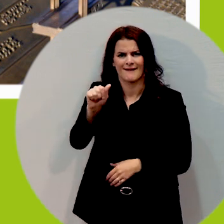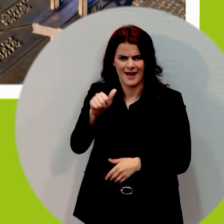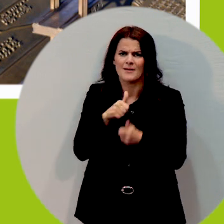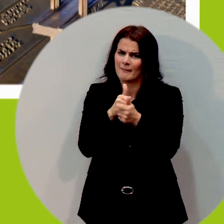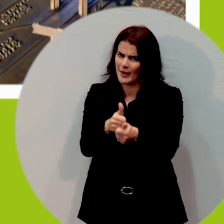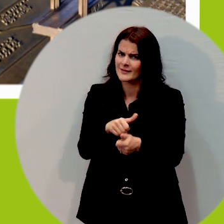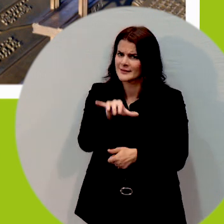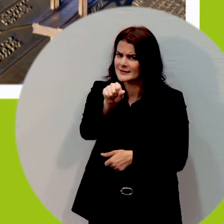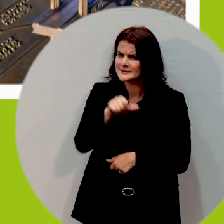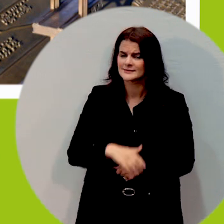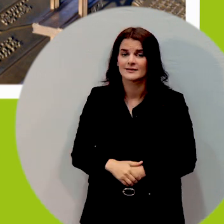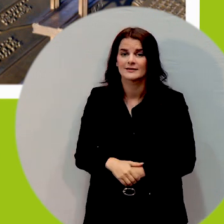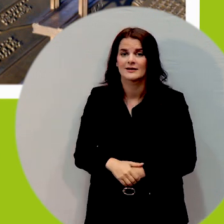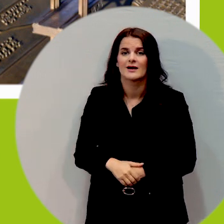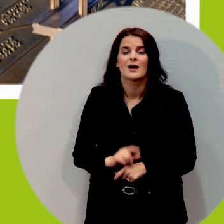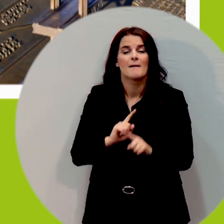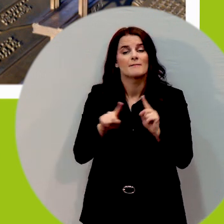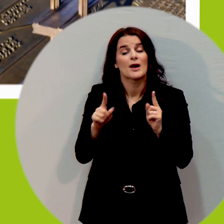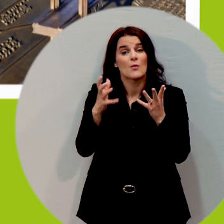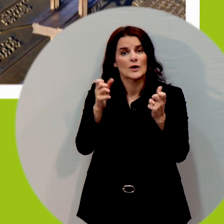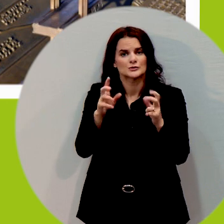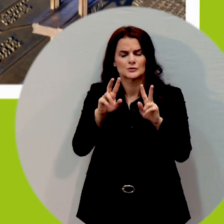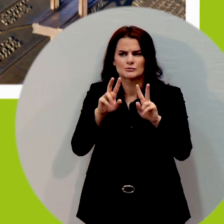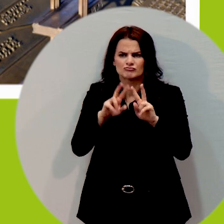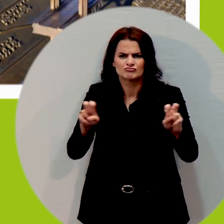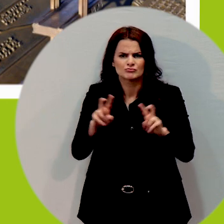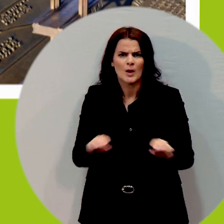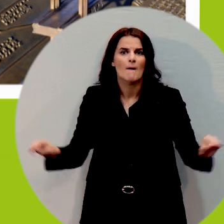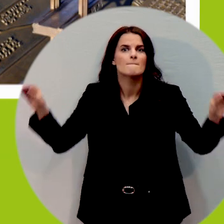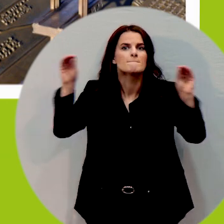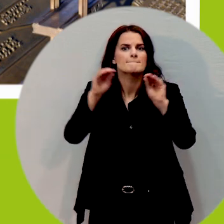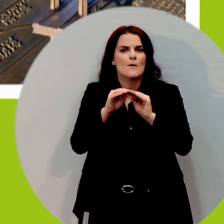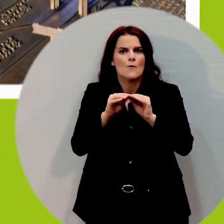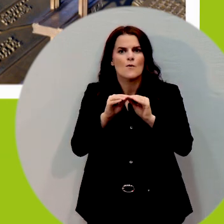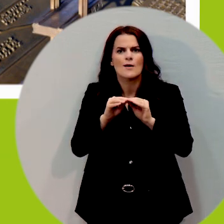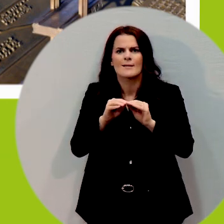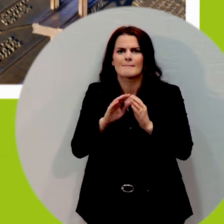block uh the box and come up with blue sky thinking